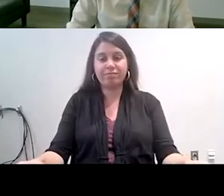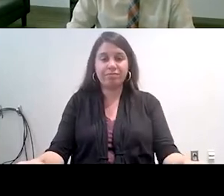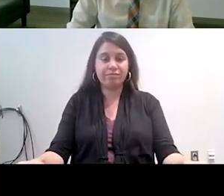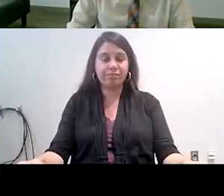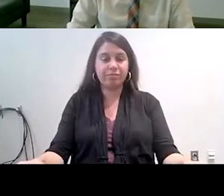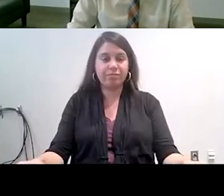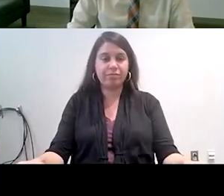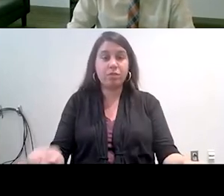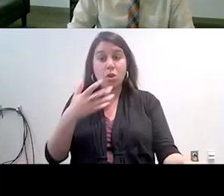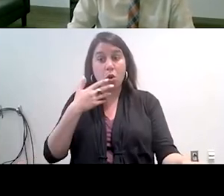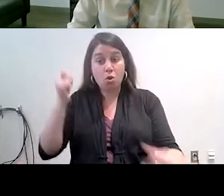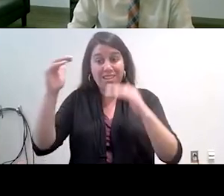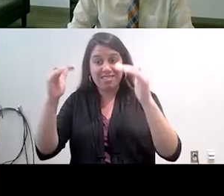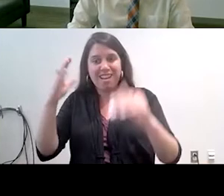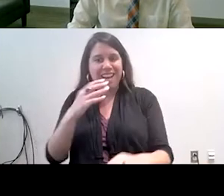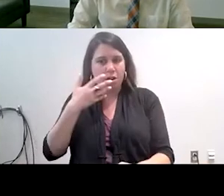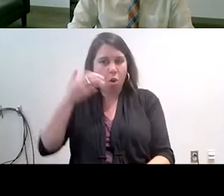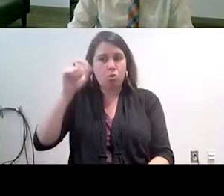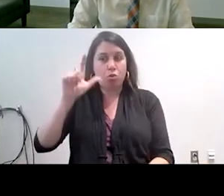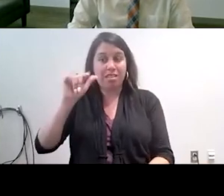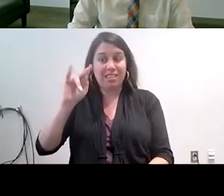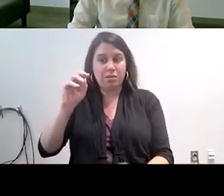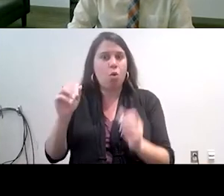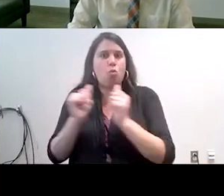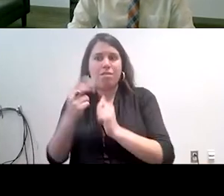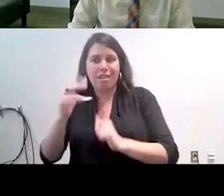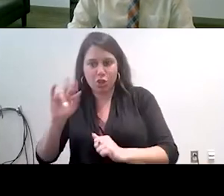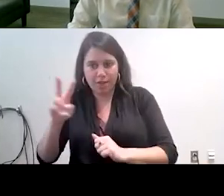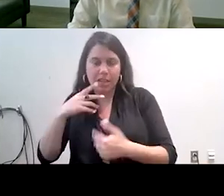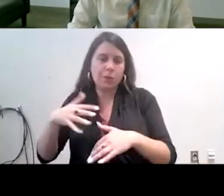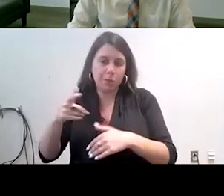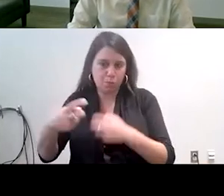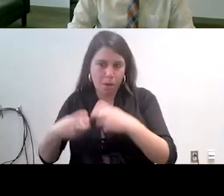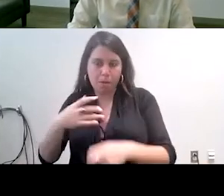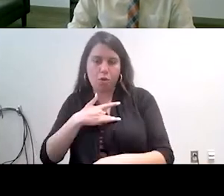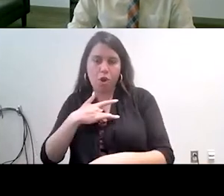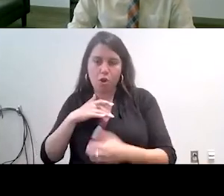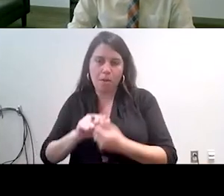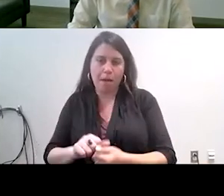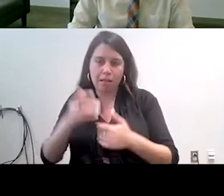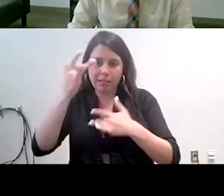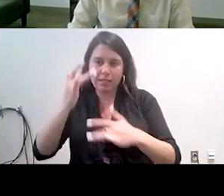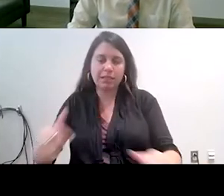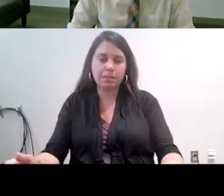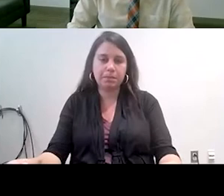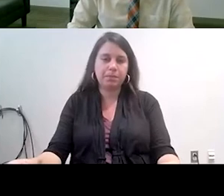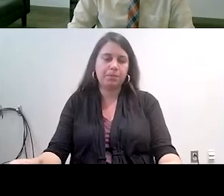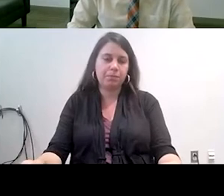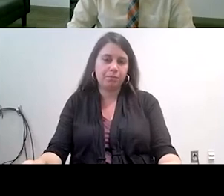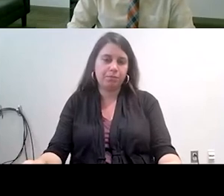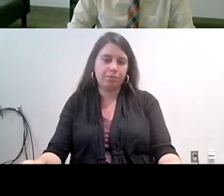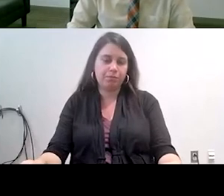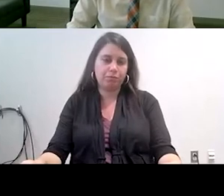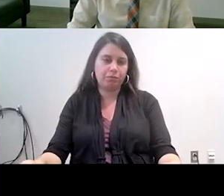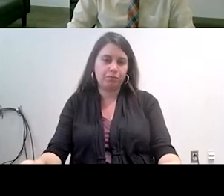and specifically in older Latinos who living with HIV. And so as a, as a pilot just an N of